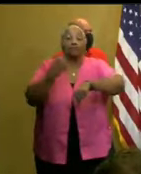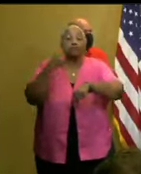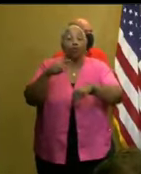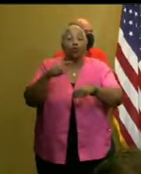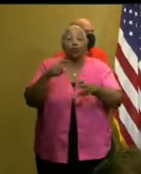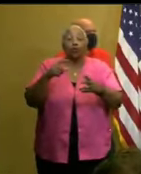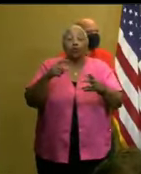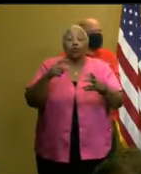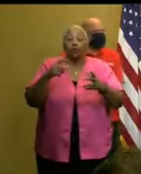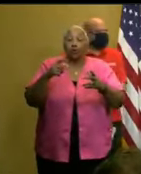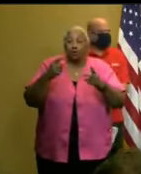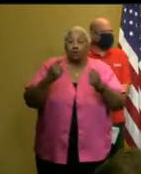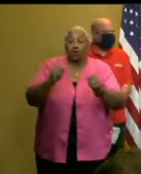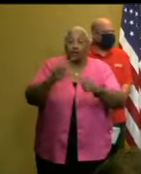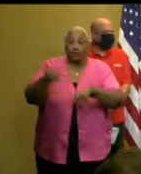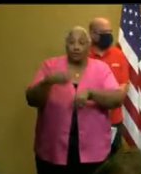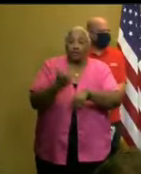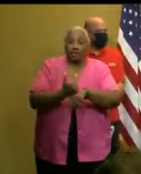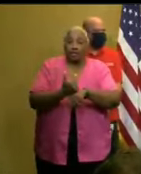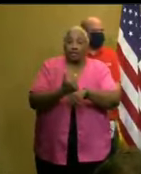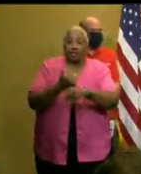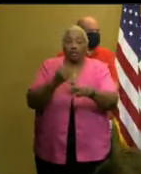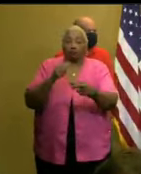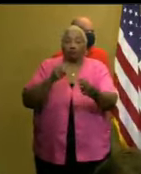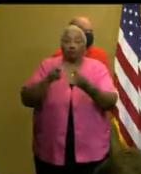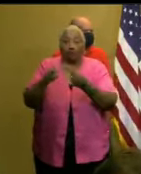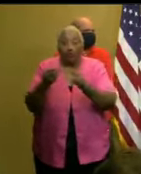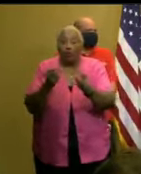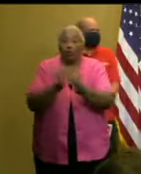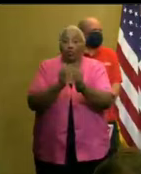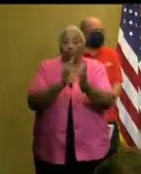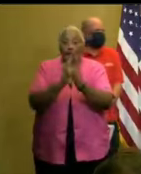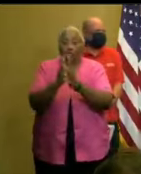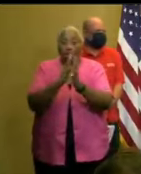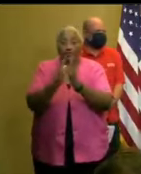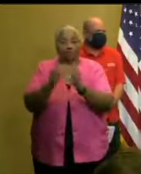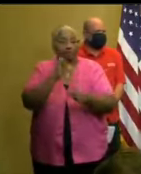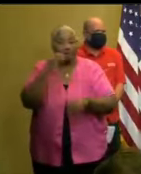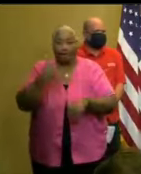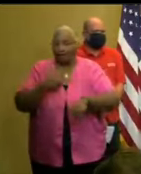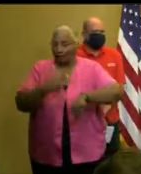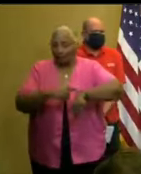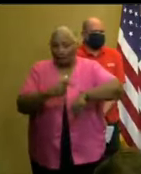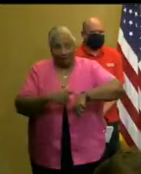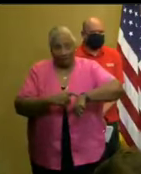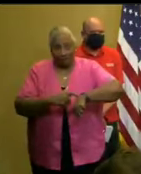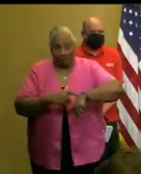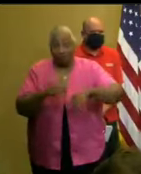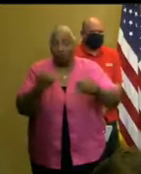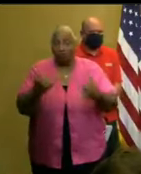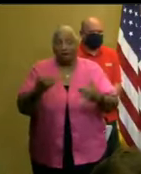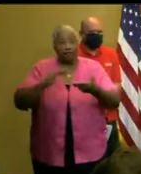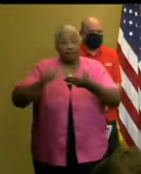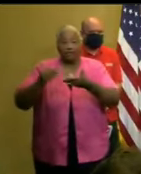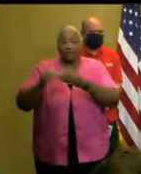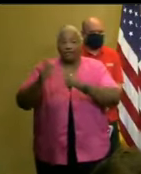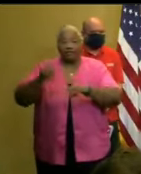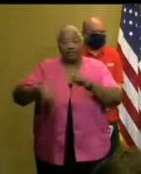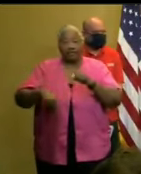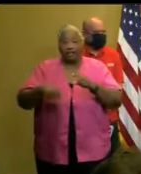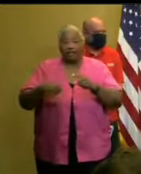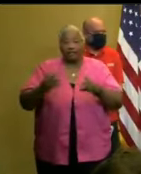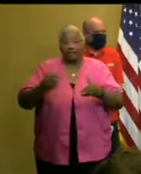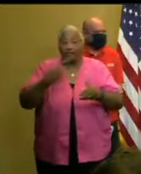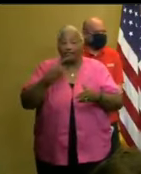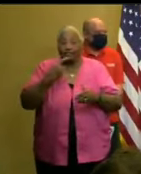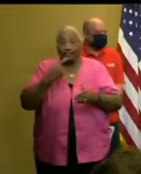implementing contraflow, we don't have the time to do so. Therefore, the city cannot issue a mandatory